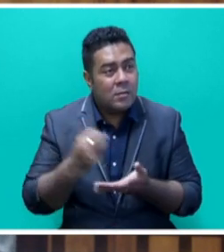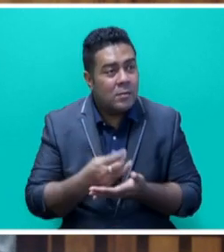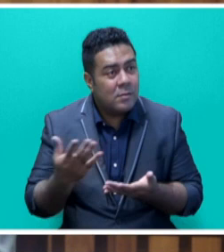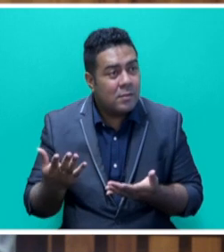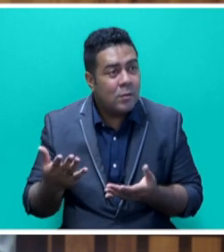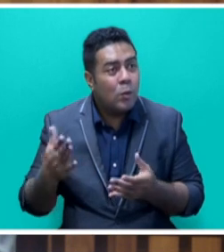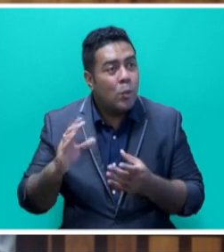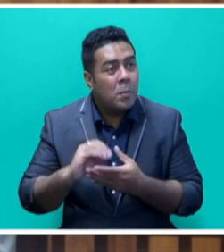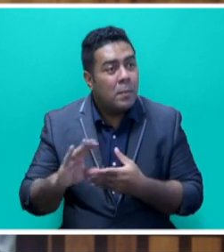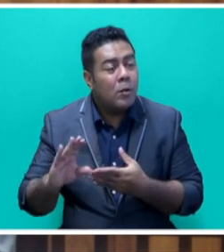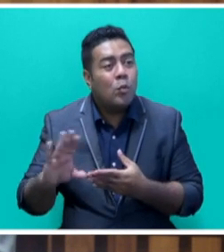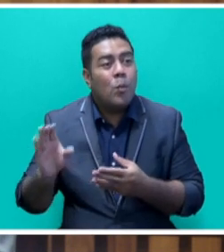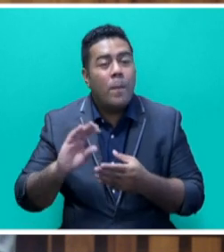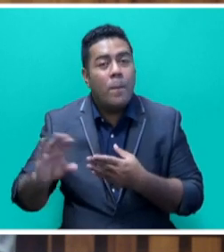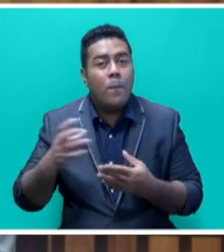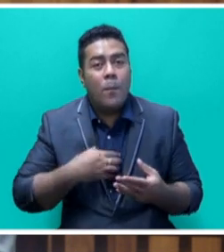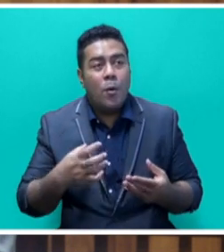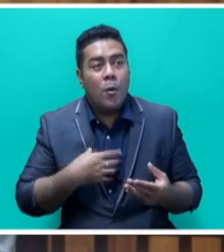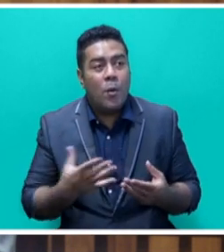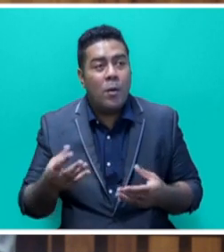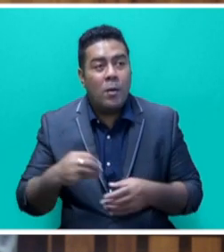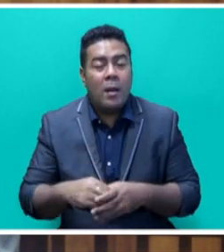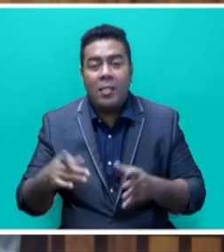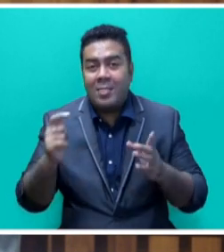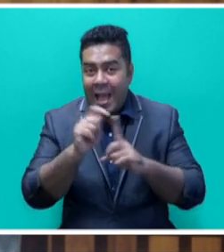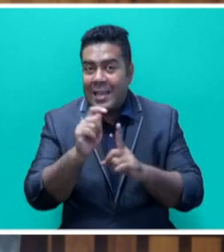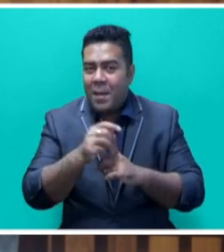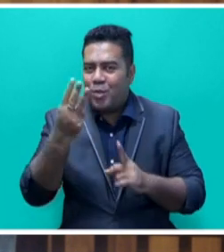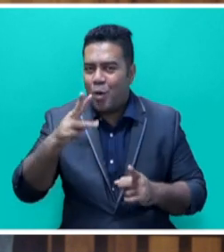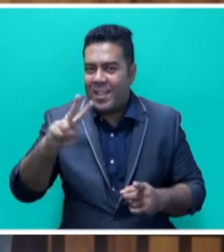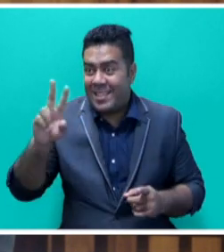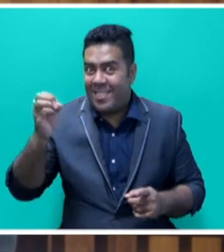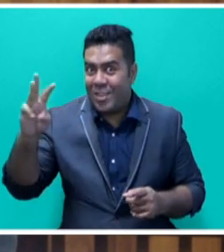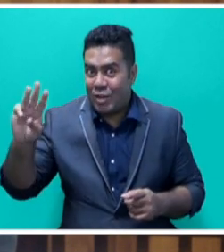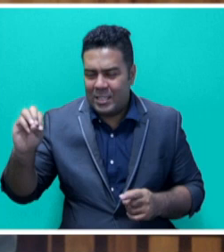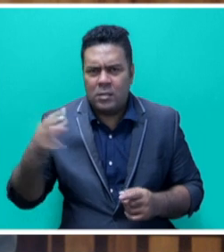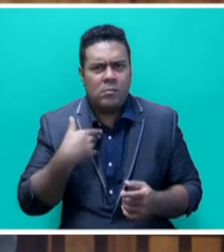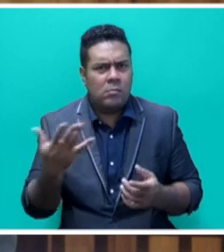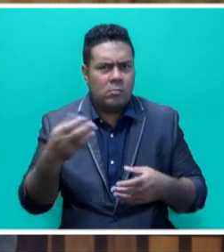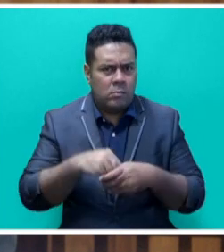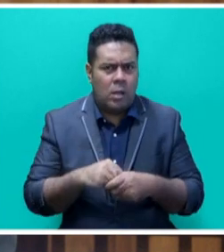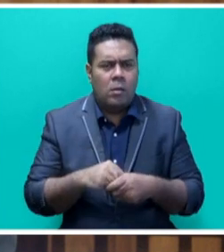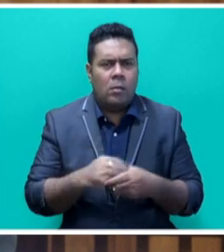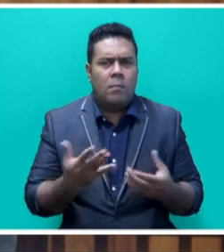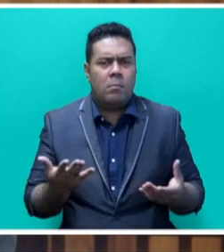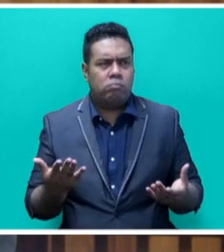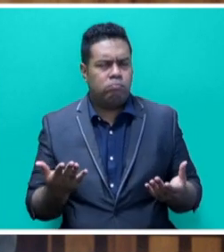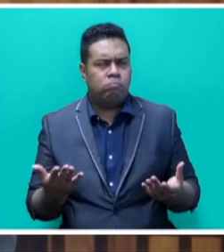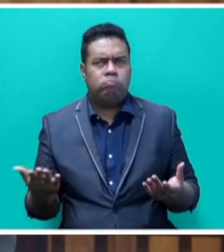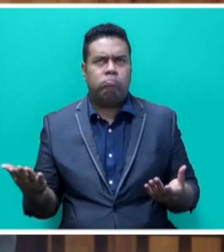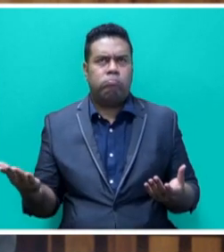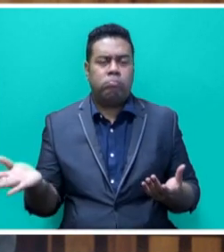commitments toward much stronger NDC targets by 2030 and all countries to commit to net zero emissions by 2050